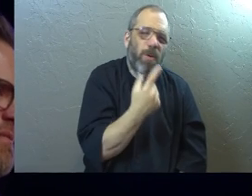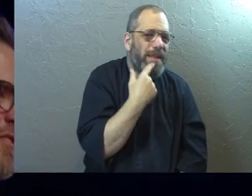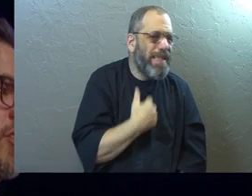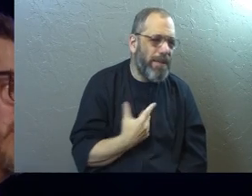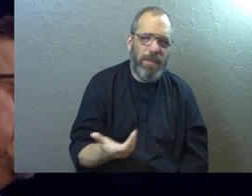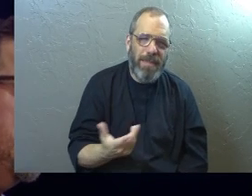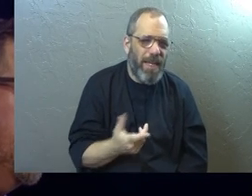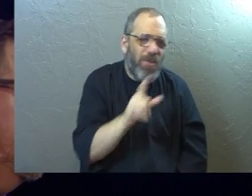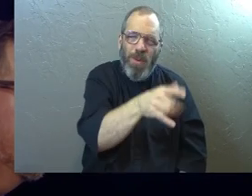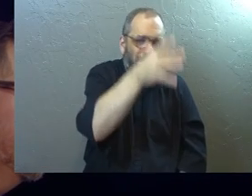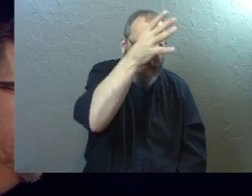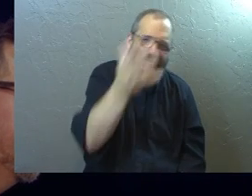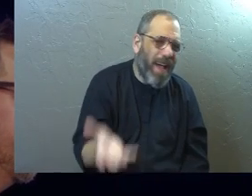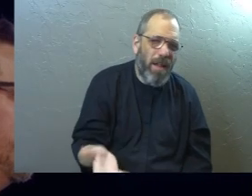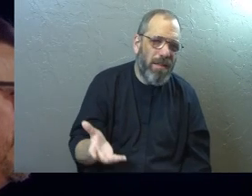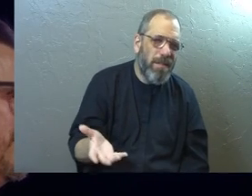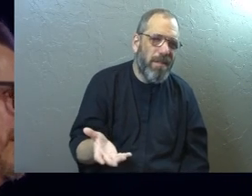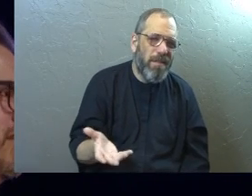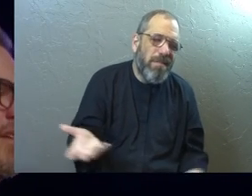to say that. You're my dad.